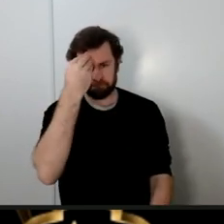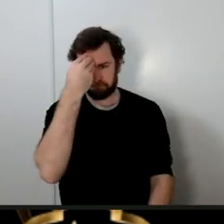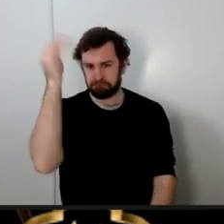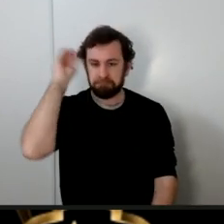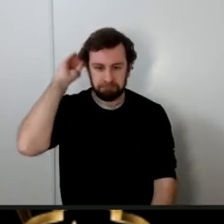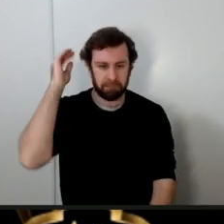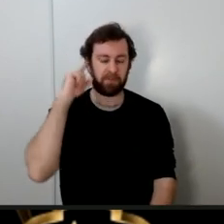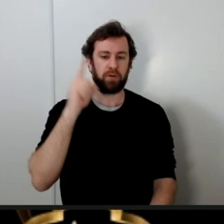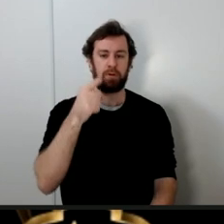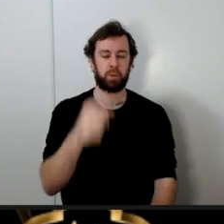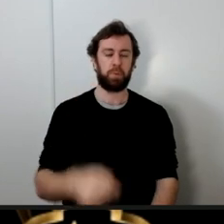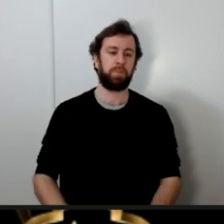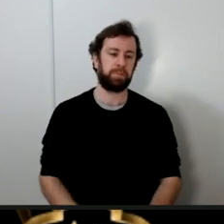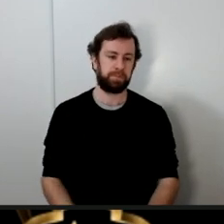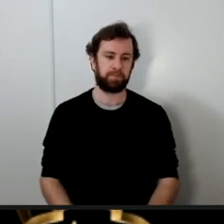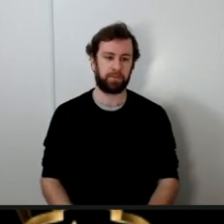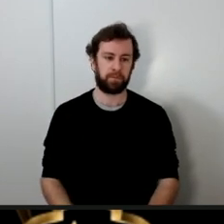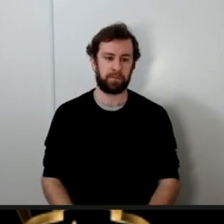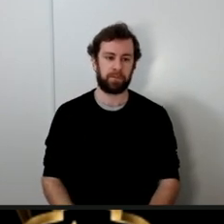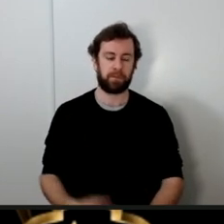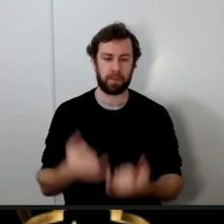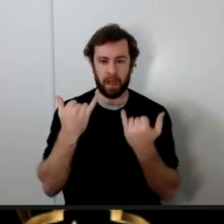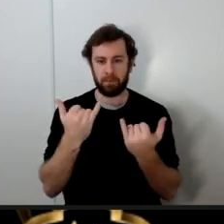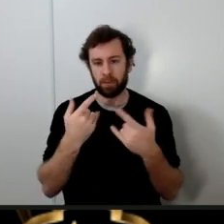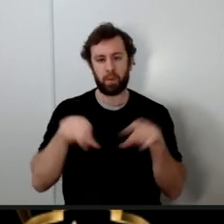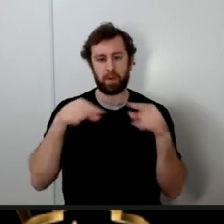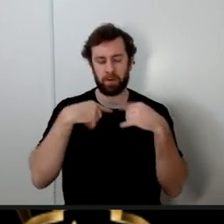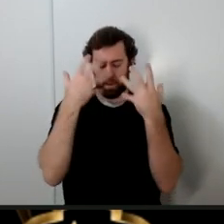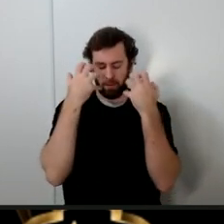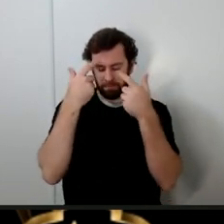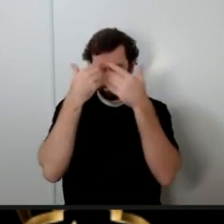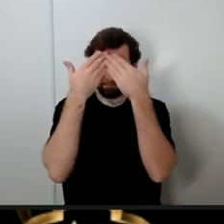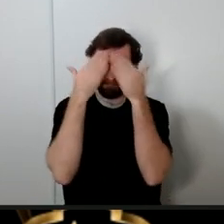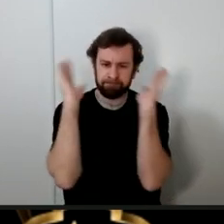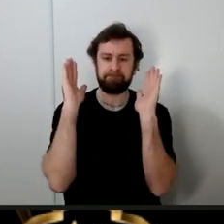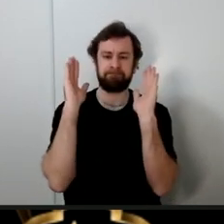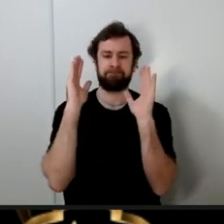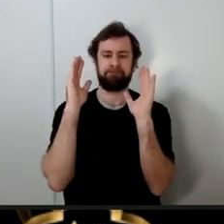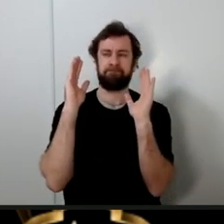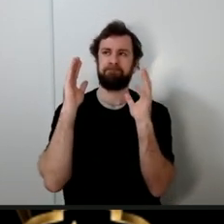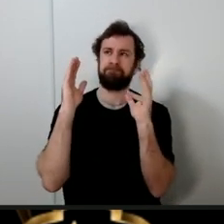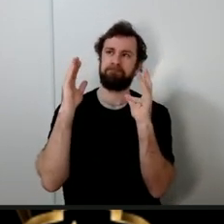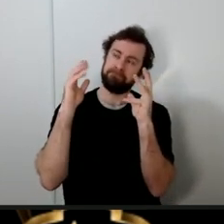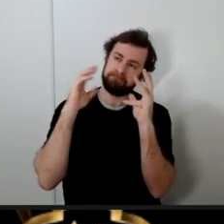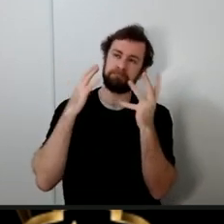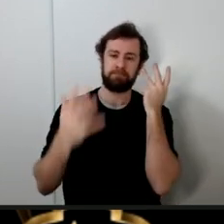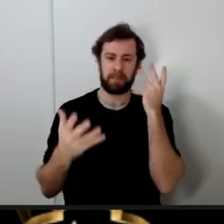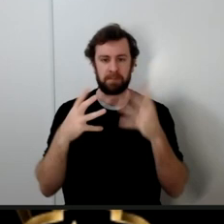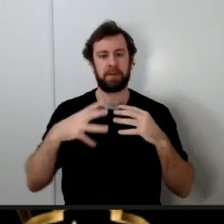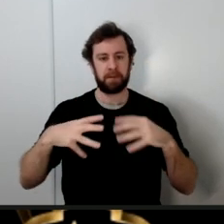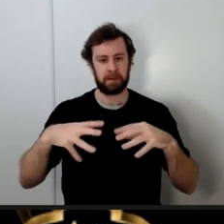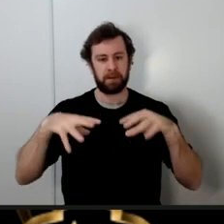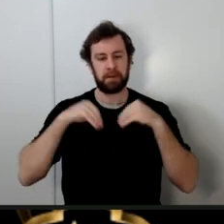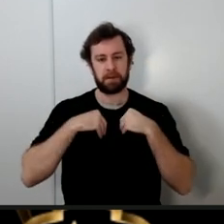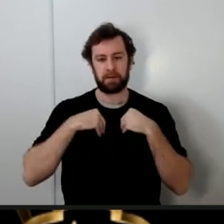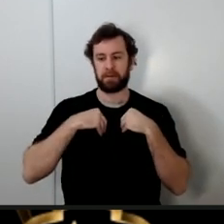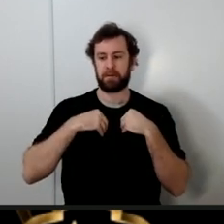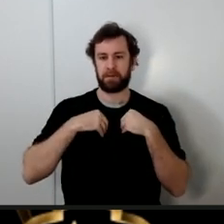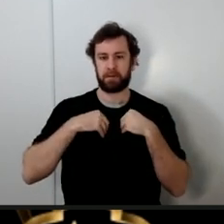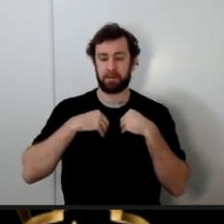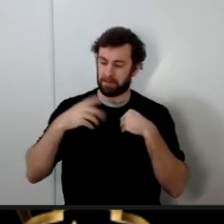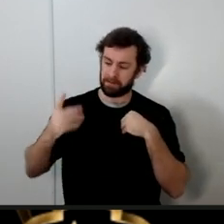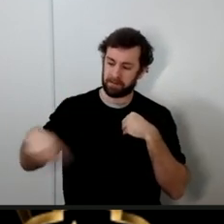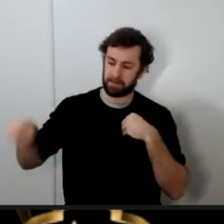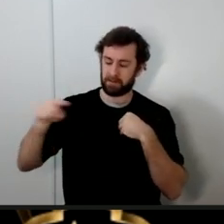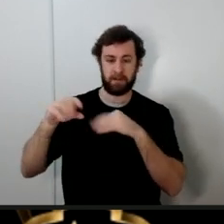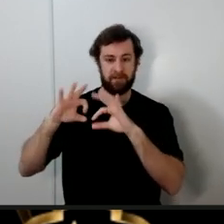let us be open to accepting that the Ahlul Bayt were oppressed after